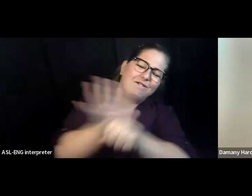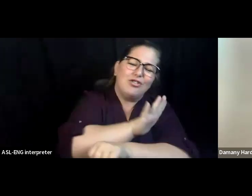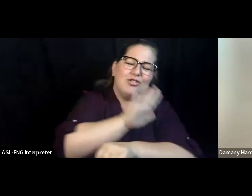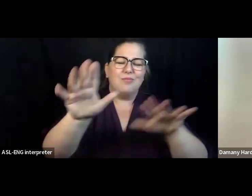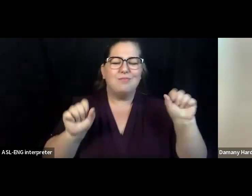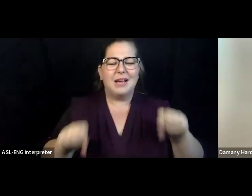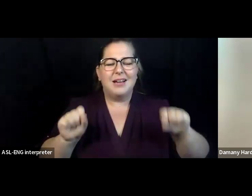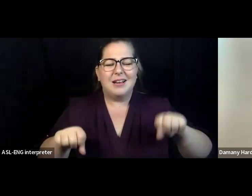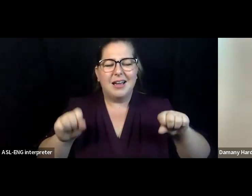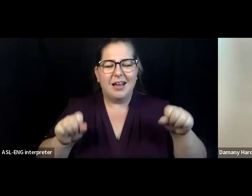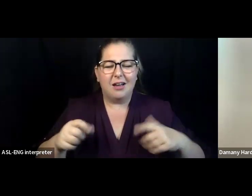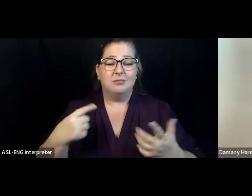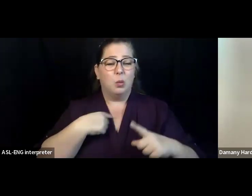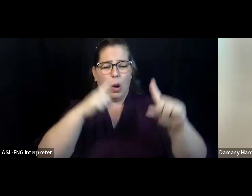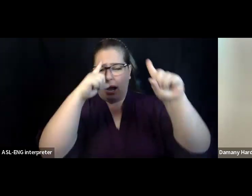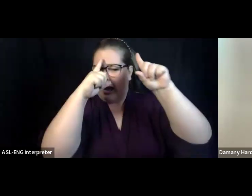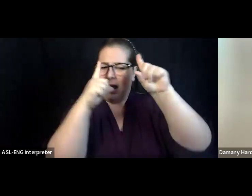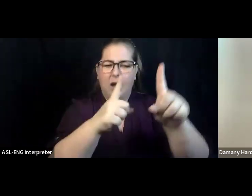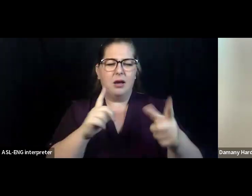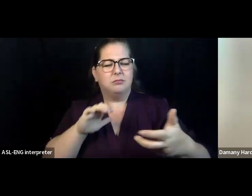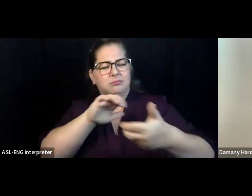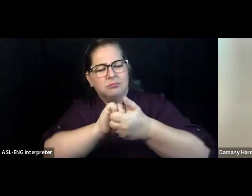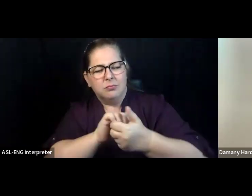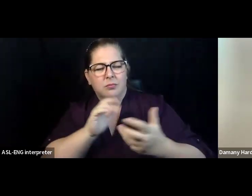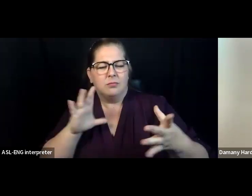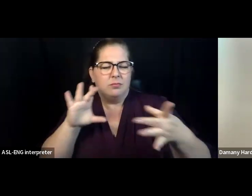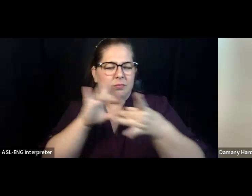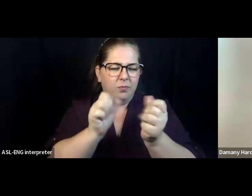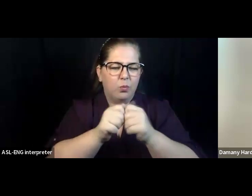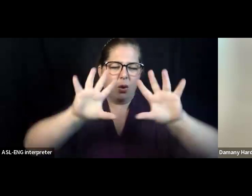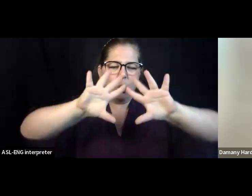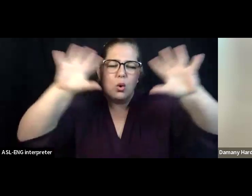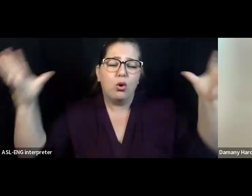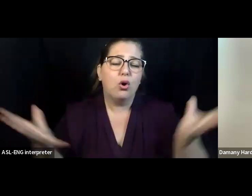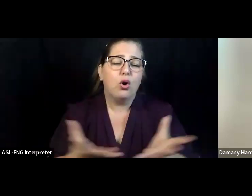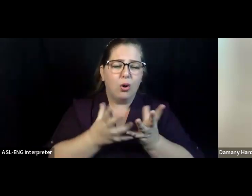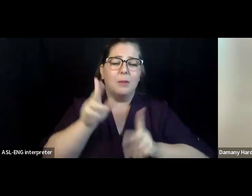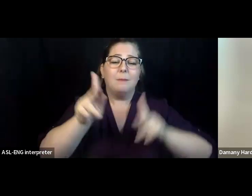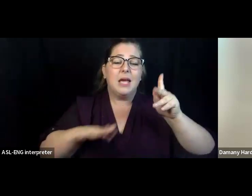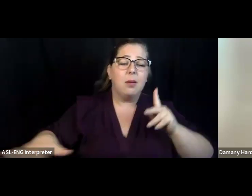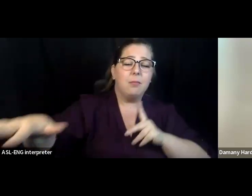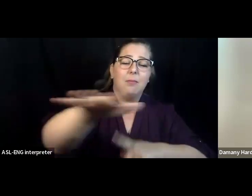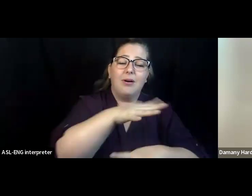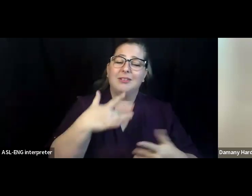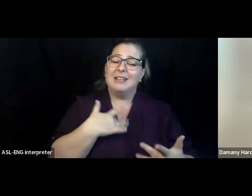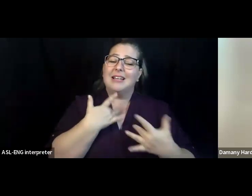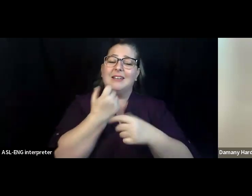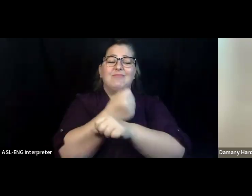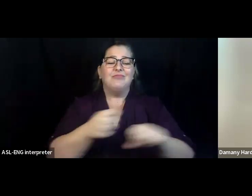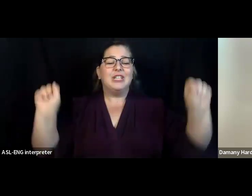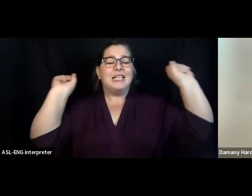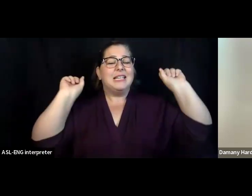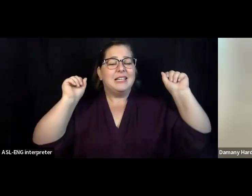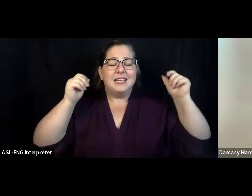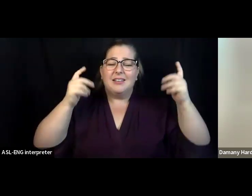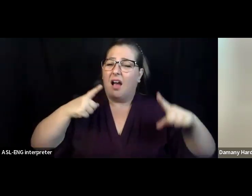ethnicity, gender, religion, and sexual orientation. A world where differences are celebrated and